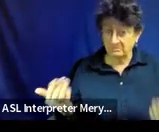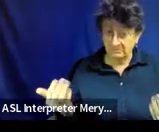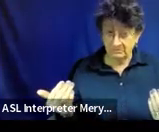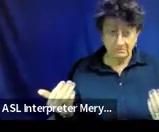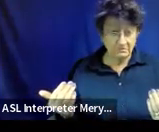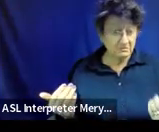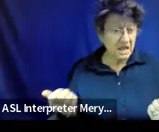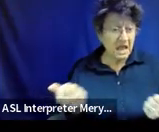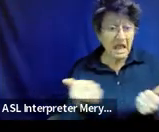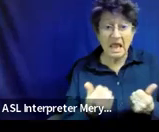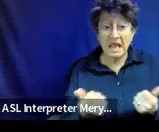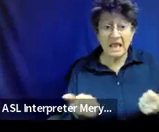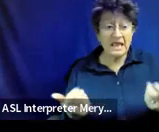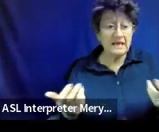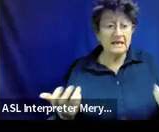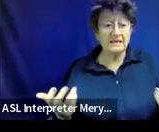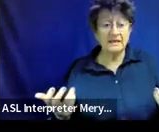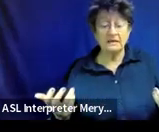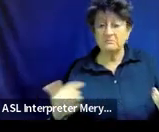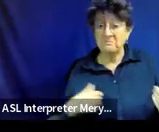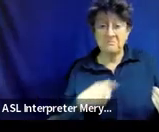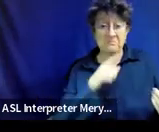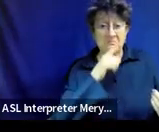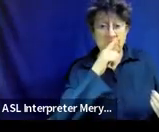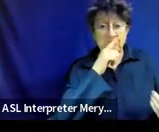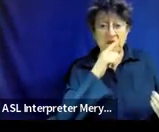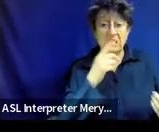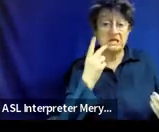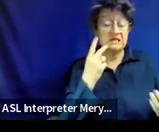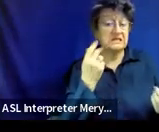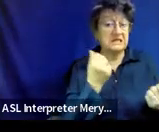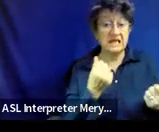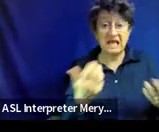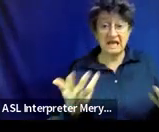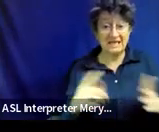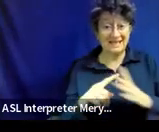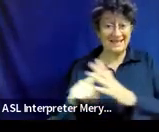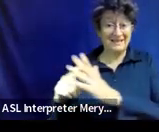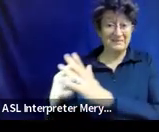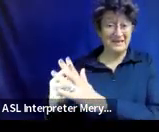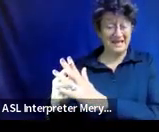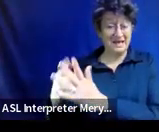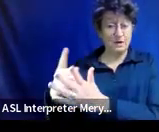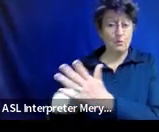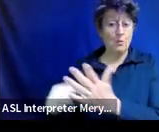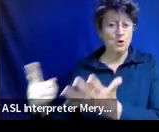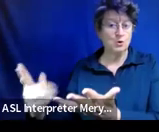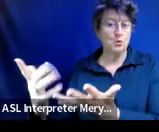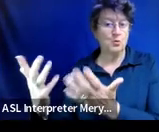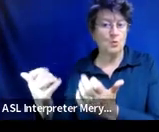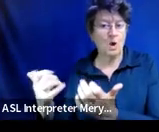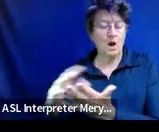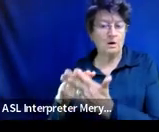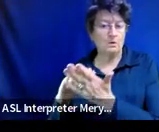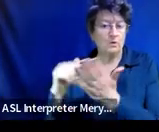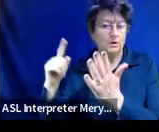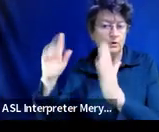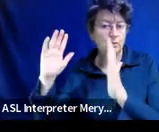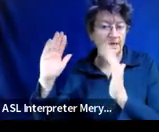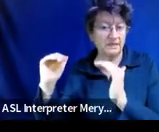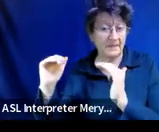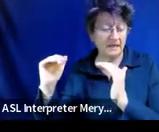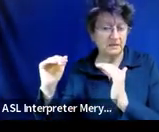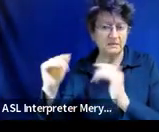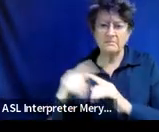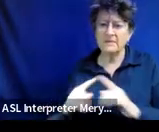Was there anything, I didn't see anything put into chat at the beginning, but has anything come up for you that we did not address